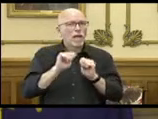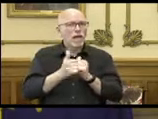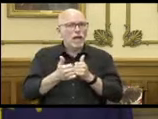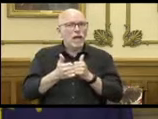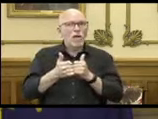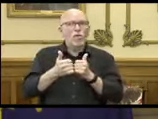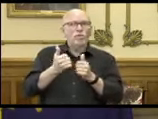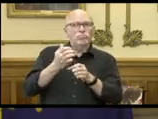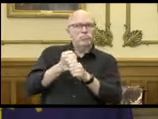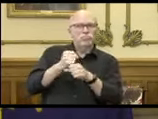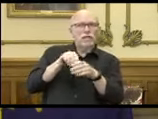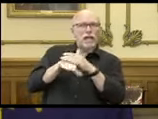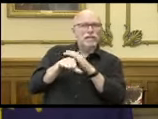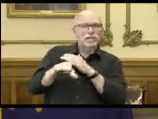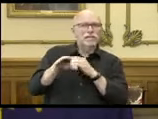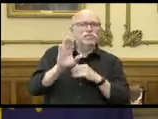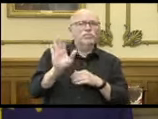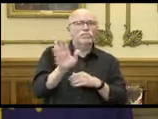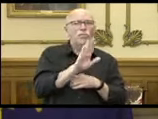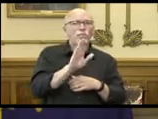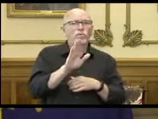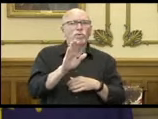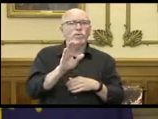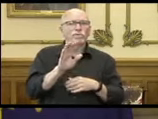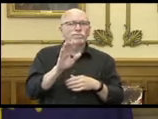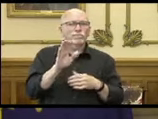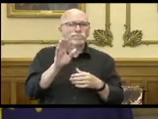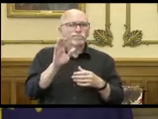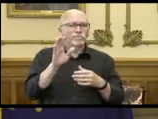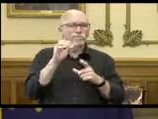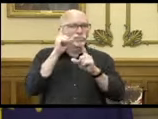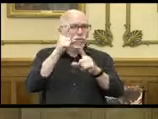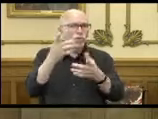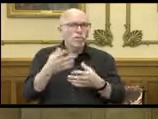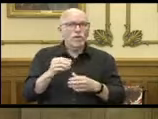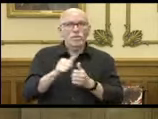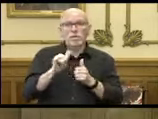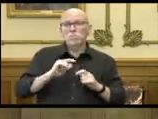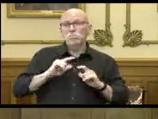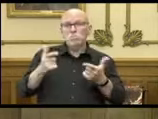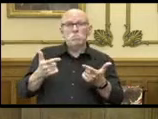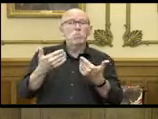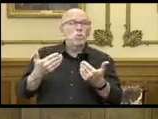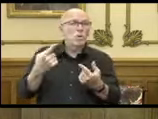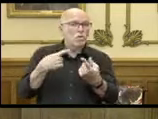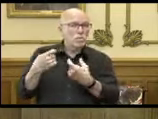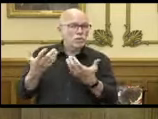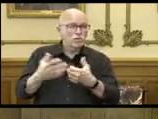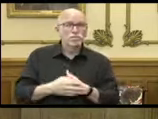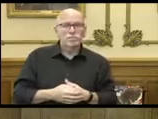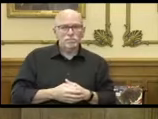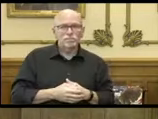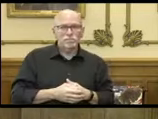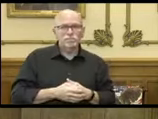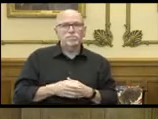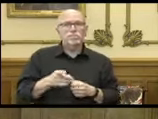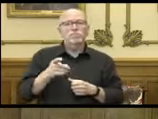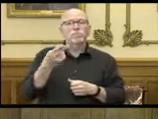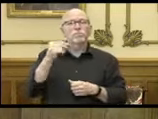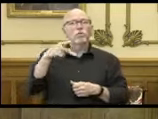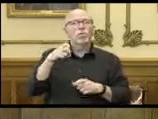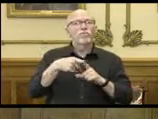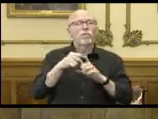access your end goal. And with that, Rachel, we'll go right to the Q&A. Hope with the Statehouse